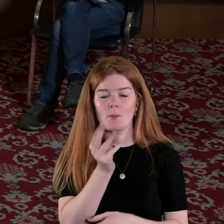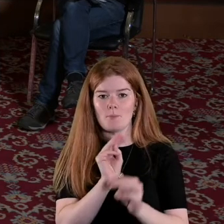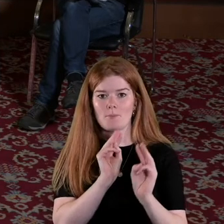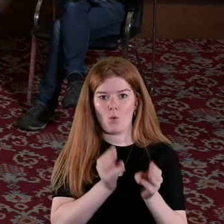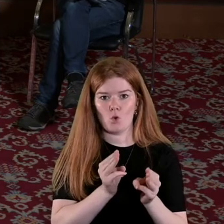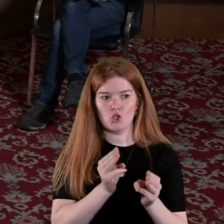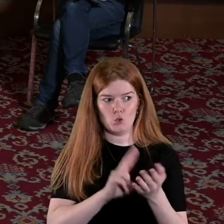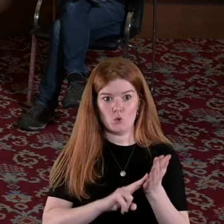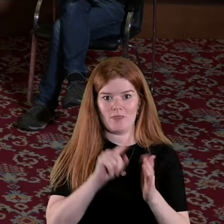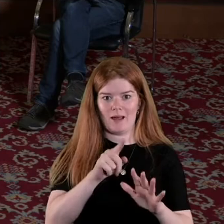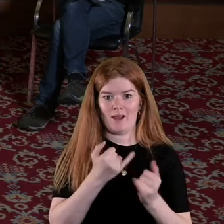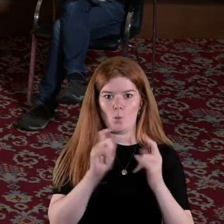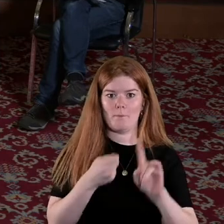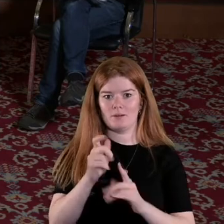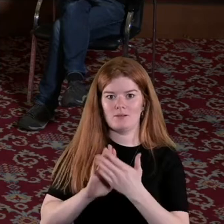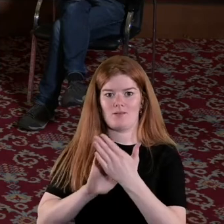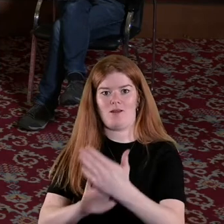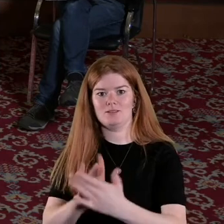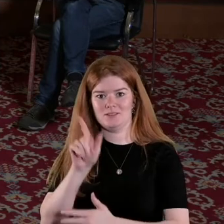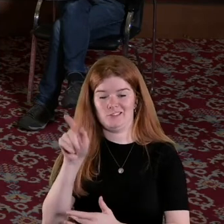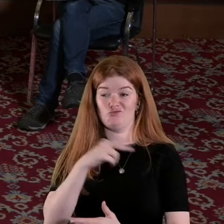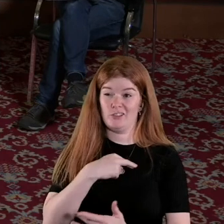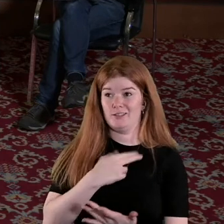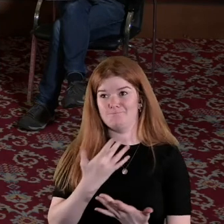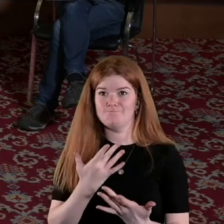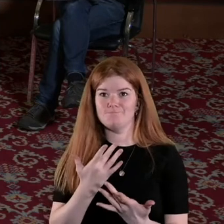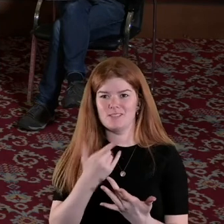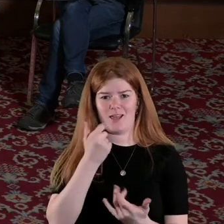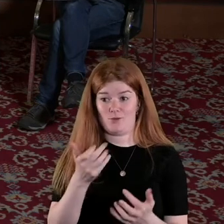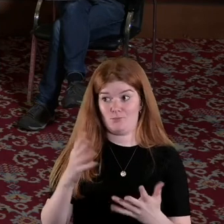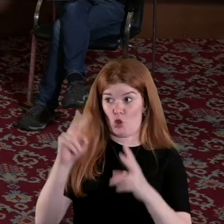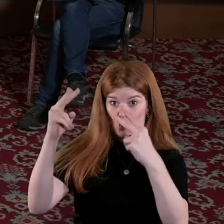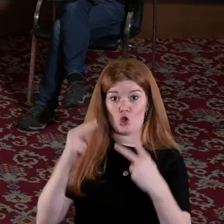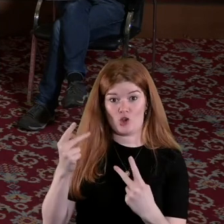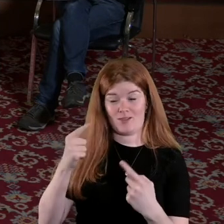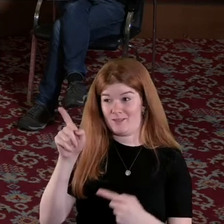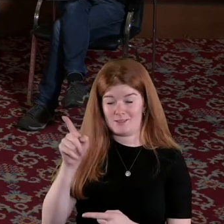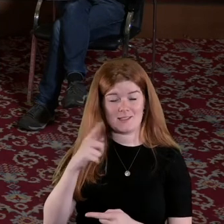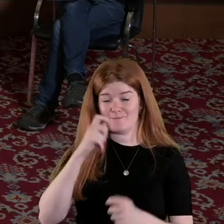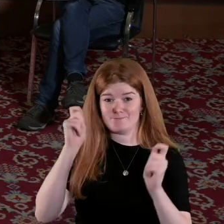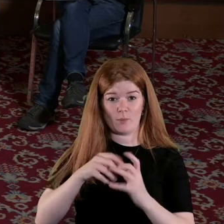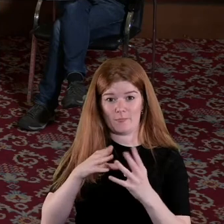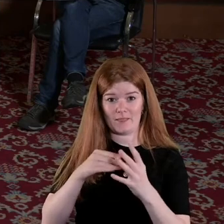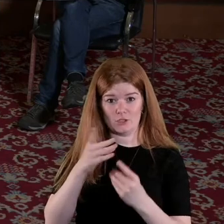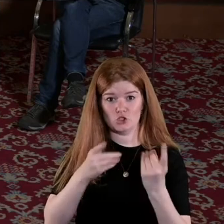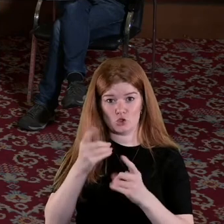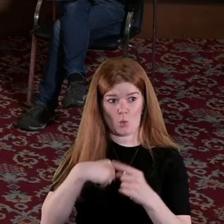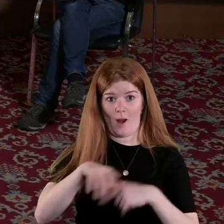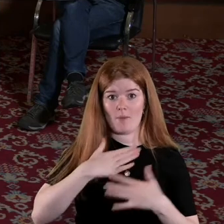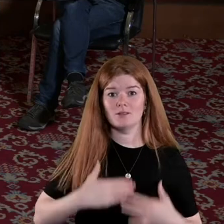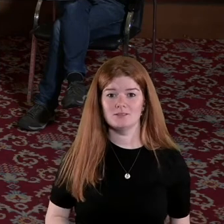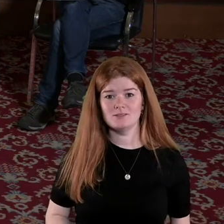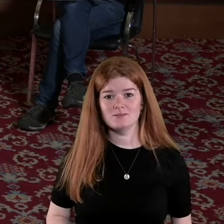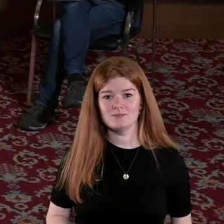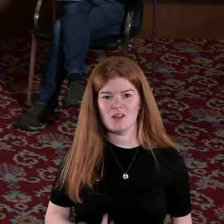weapon against the really in a sense saying look at the outrageous things that are being done to our bodies